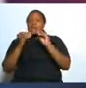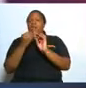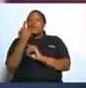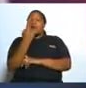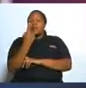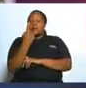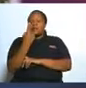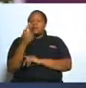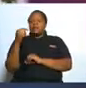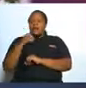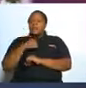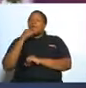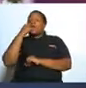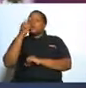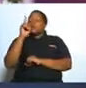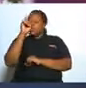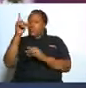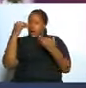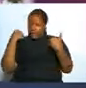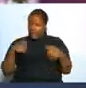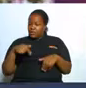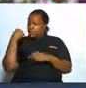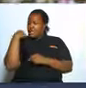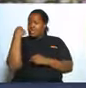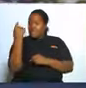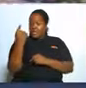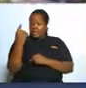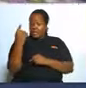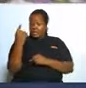one of my clients it was yesterday